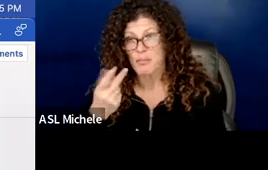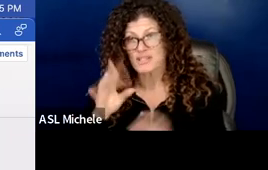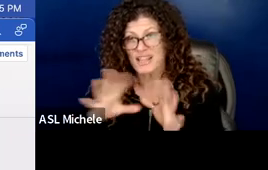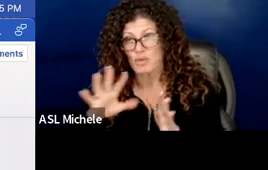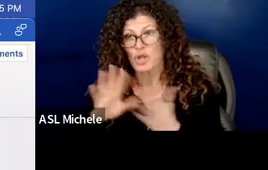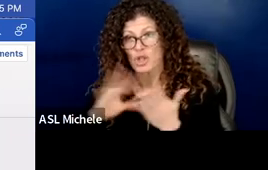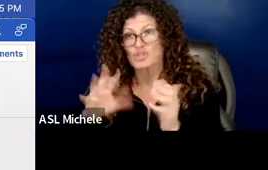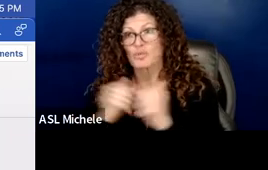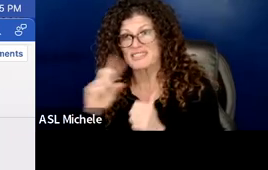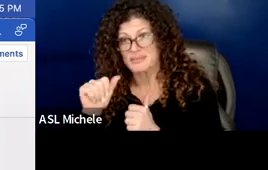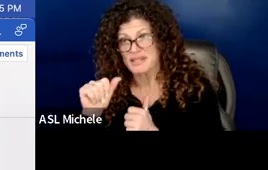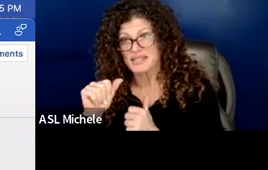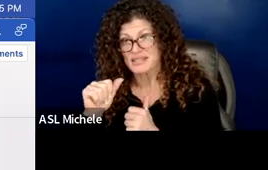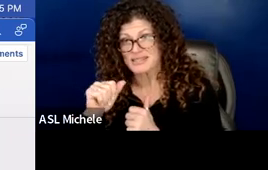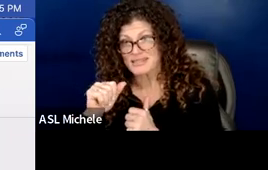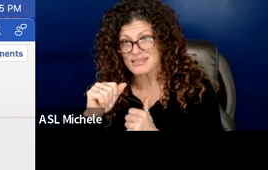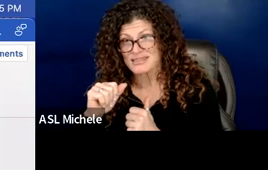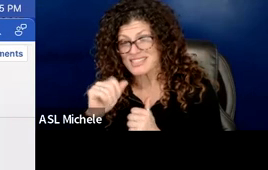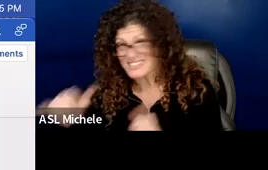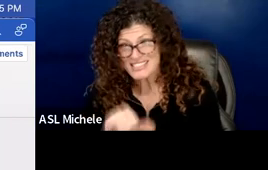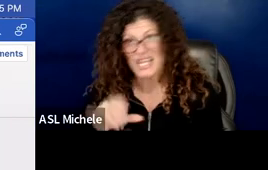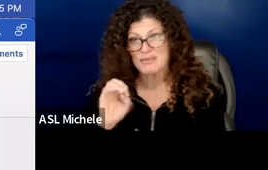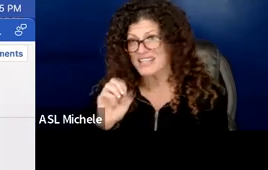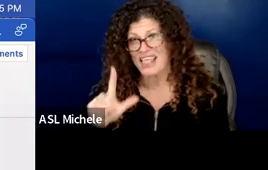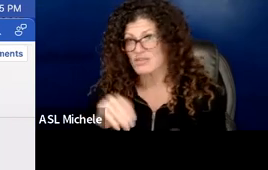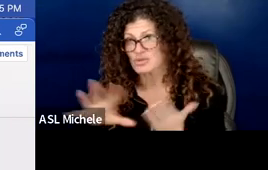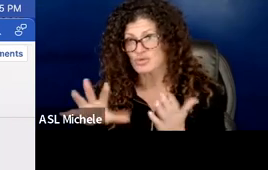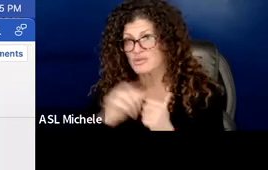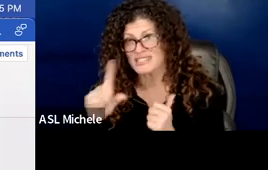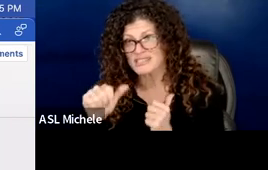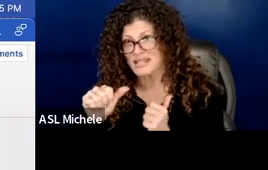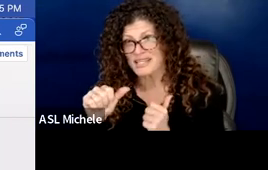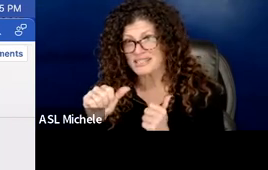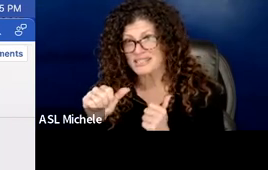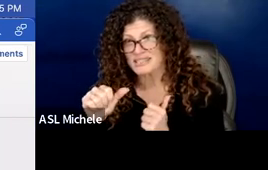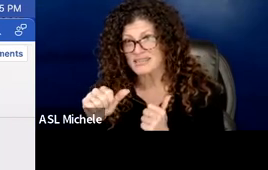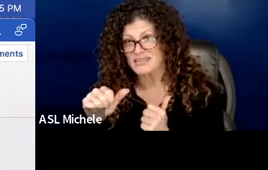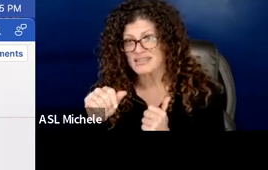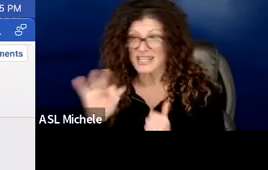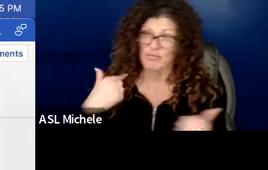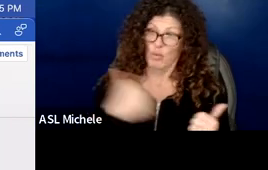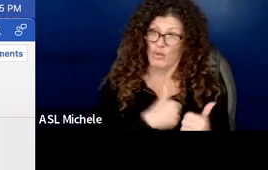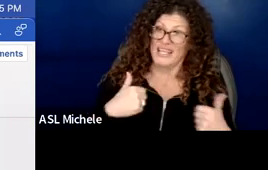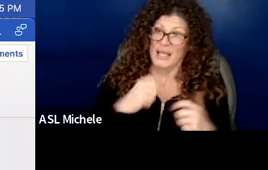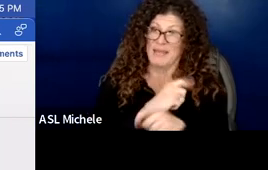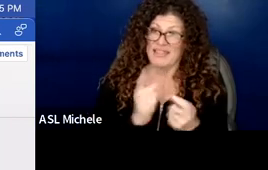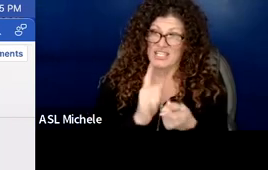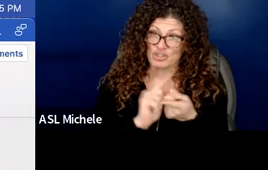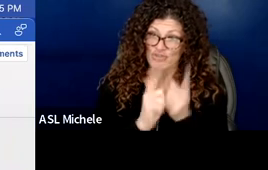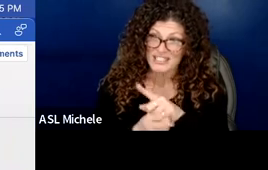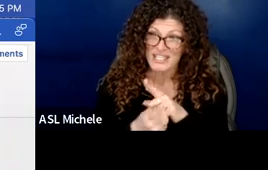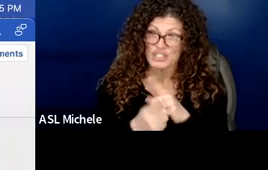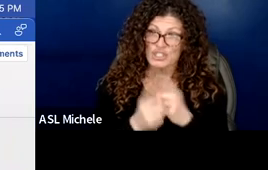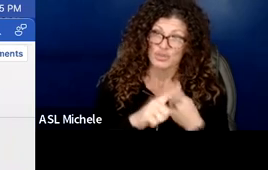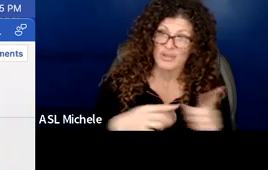all it is the same as el students with disabilities as long as we can make that translation in conversations with the